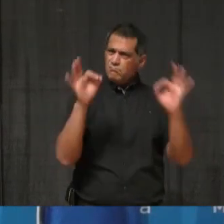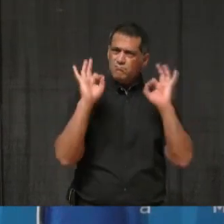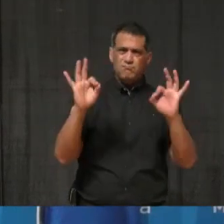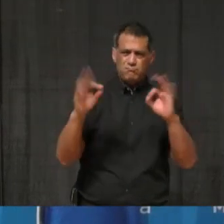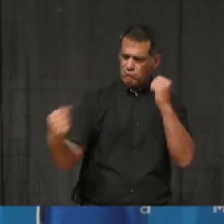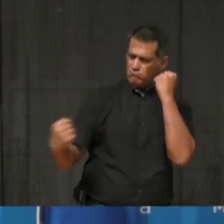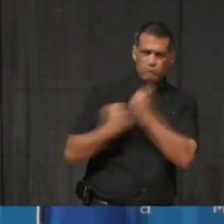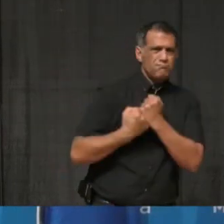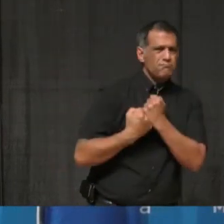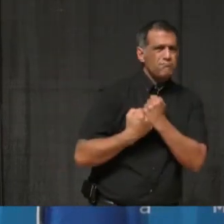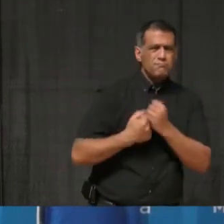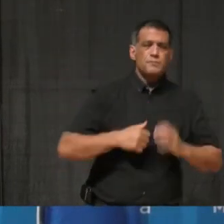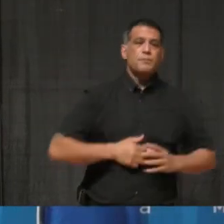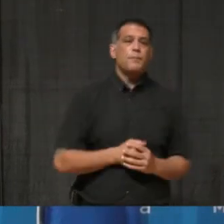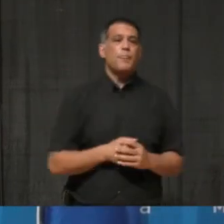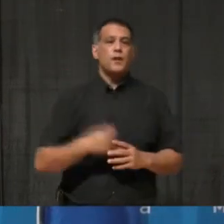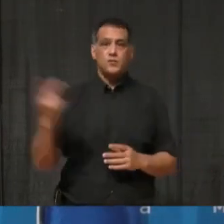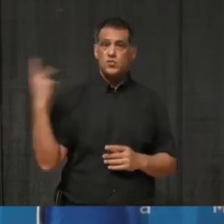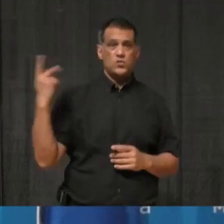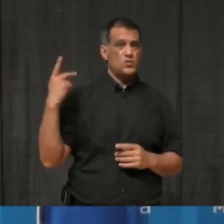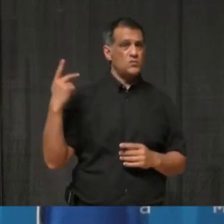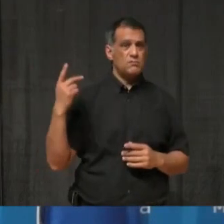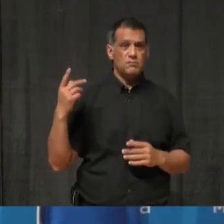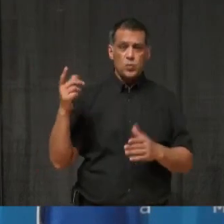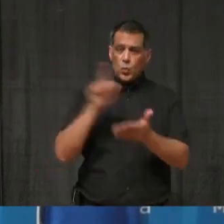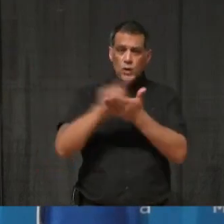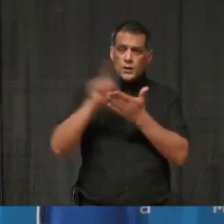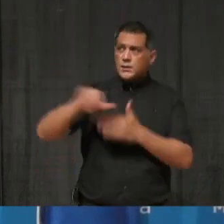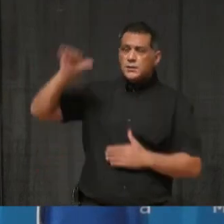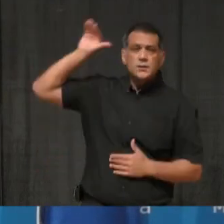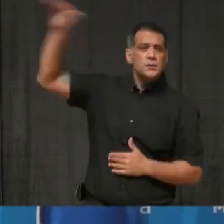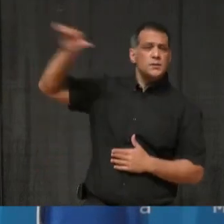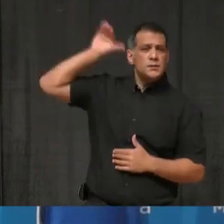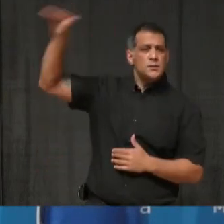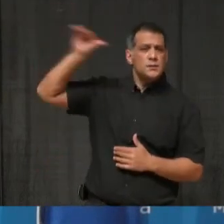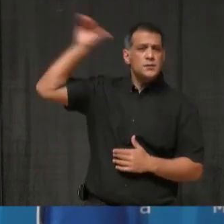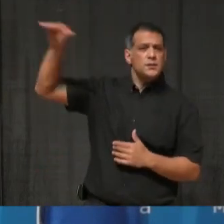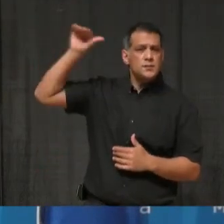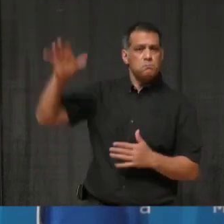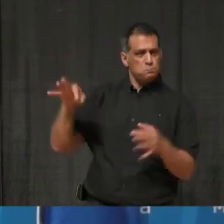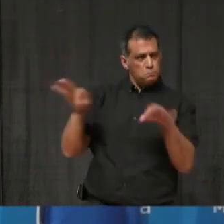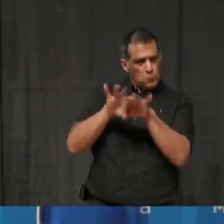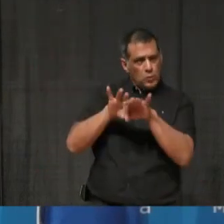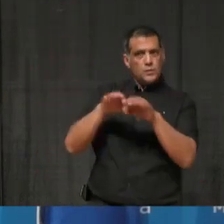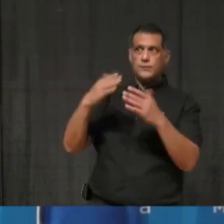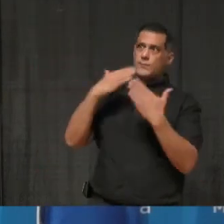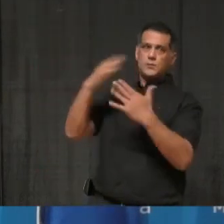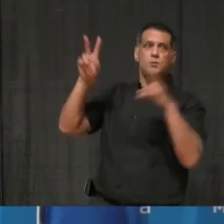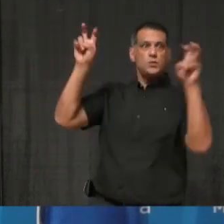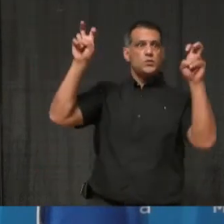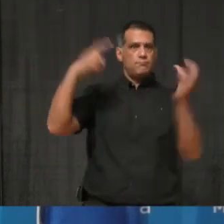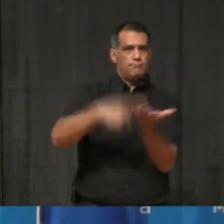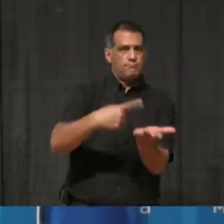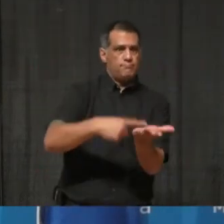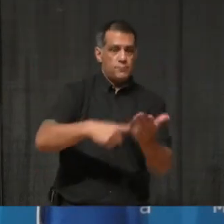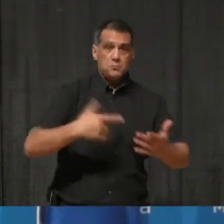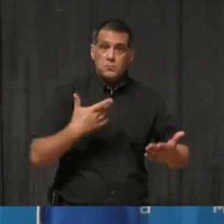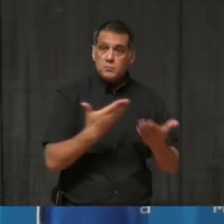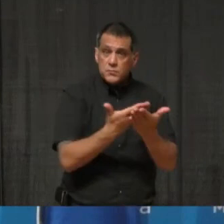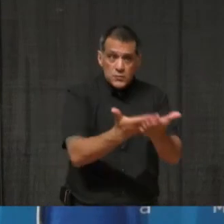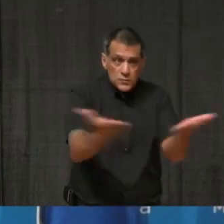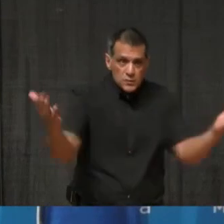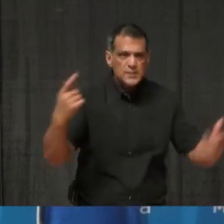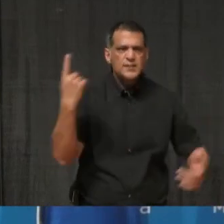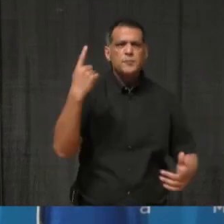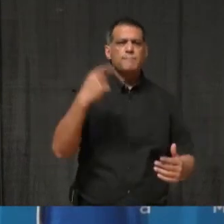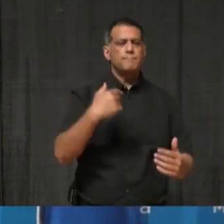weeks, Mayor Brown and I have kept the spotlight on this important issue and I am very thankful for that. For you or a loved one that